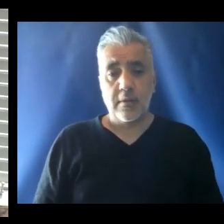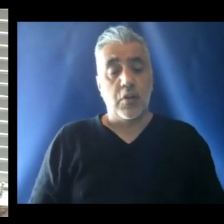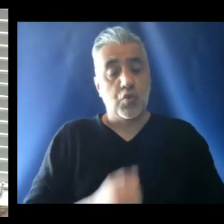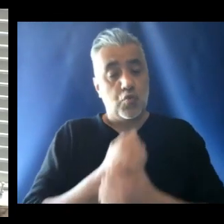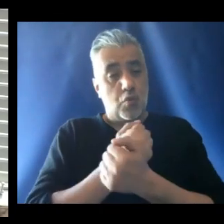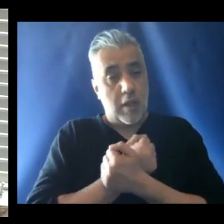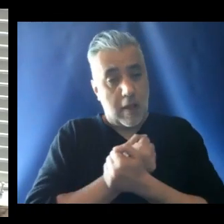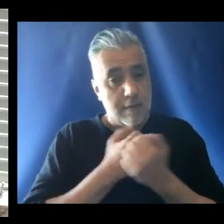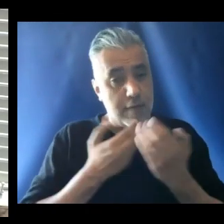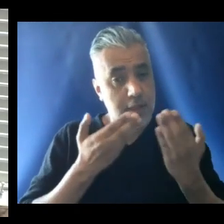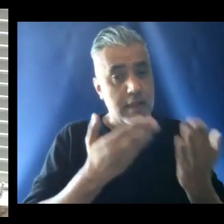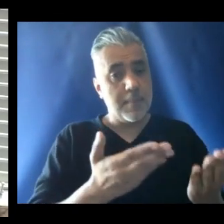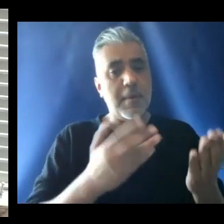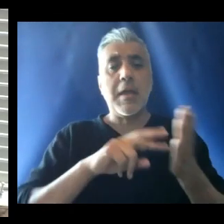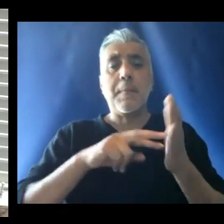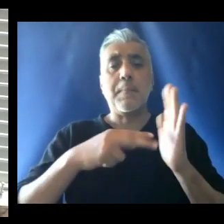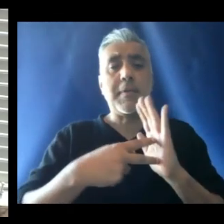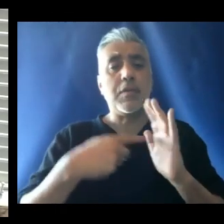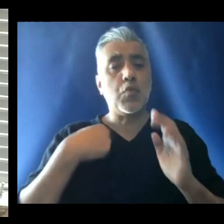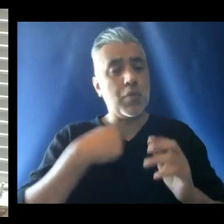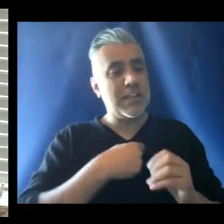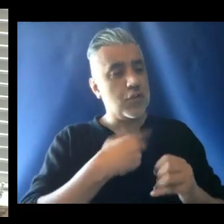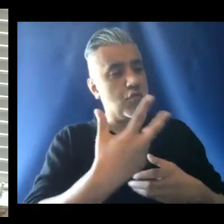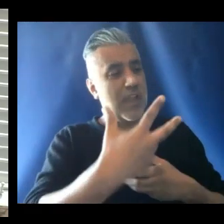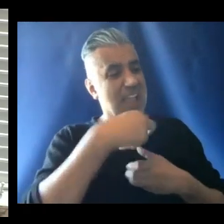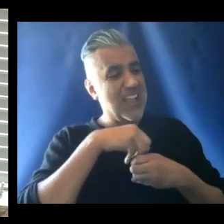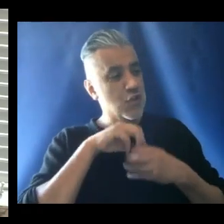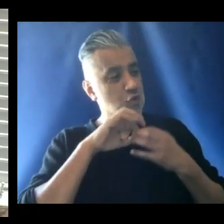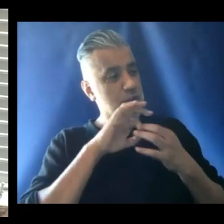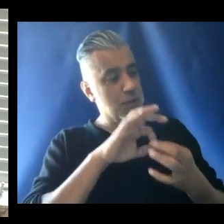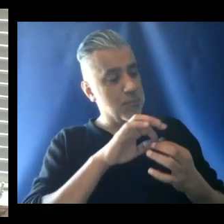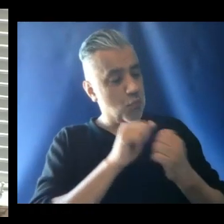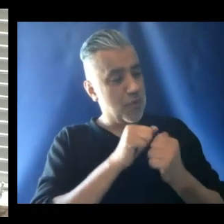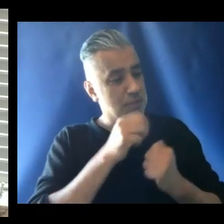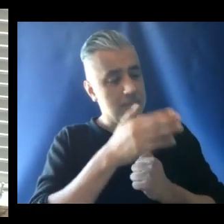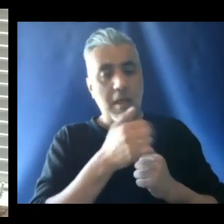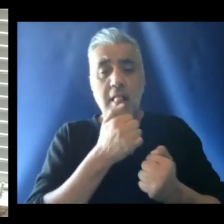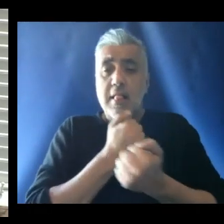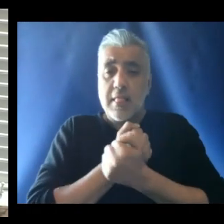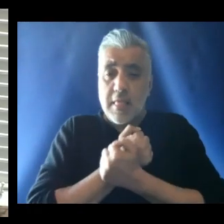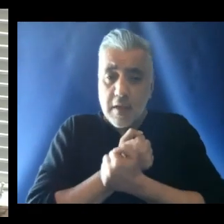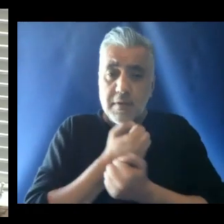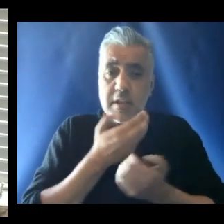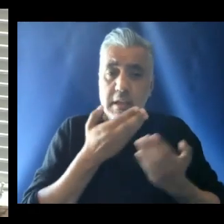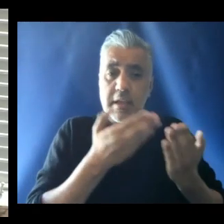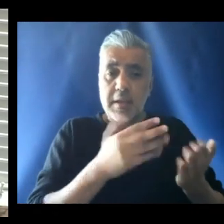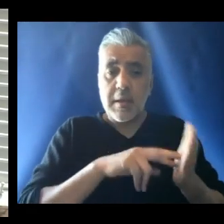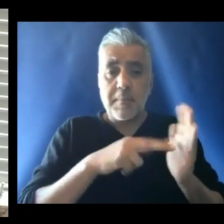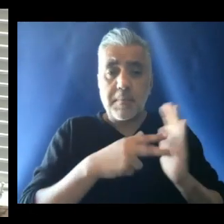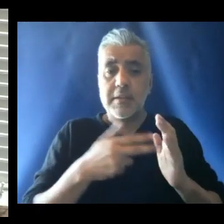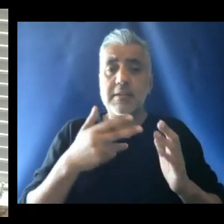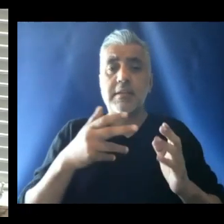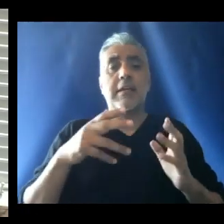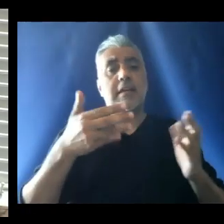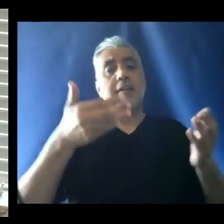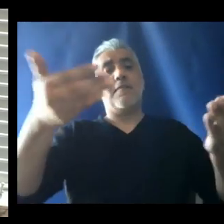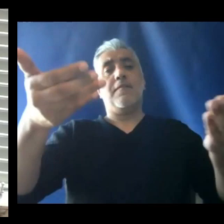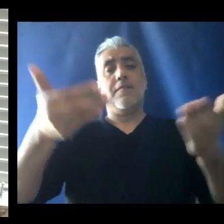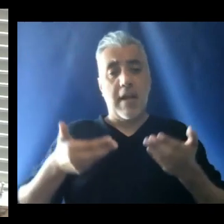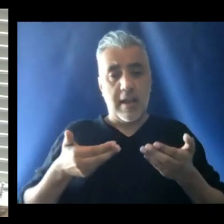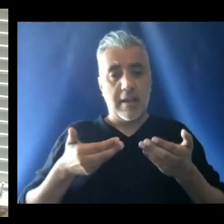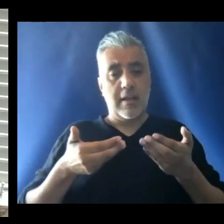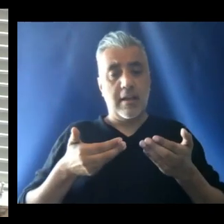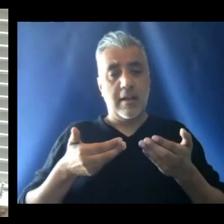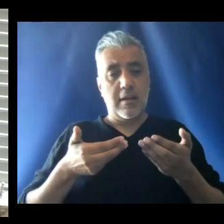To love him means we have to enter into communion with him. Loving him means a vital and tangible communion with him.